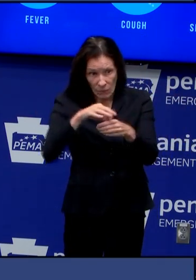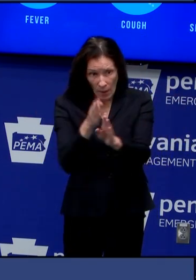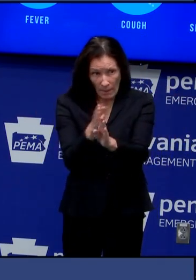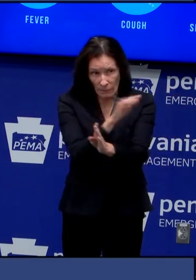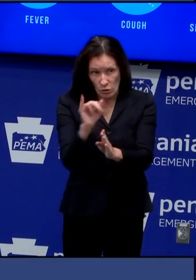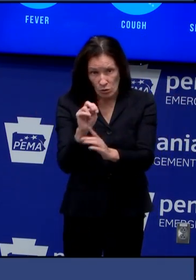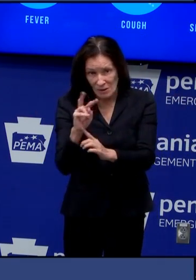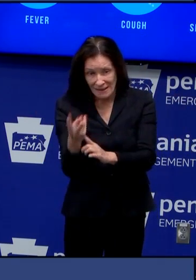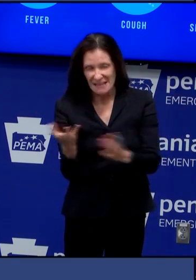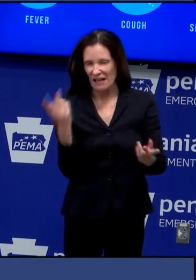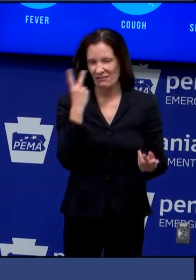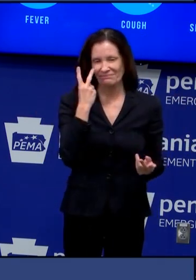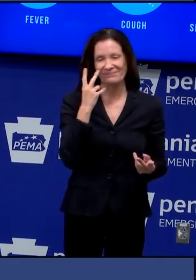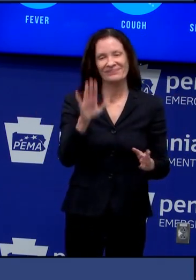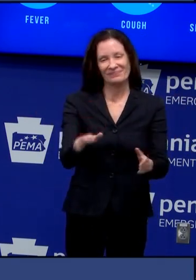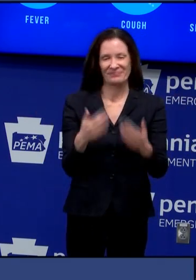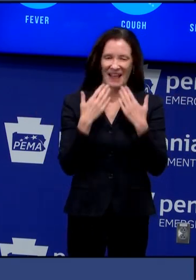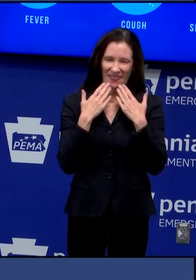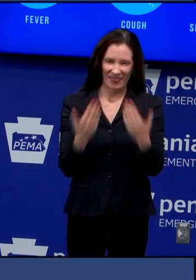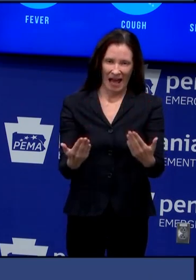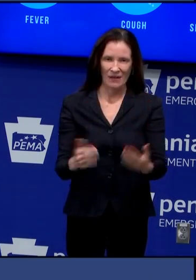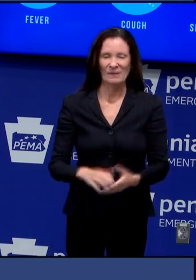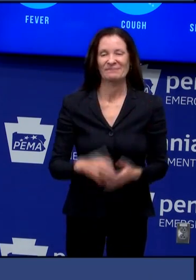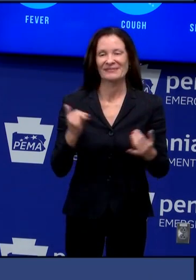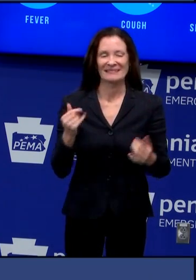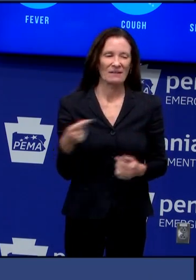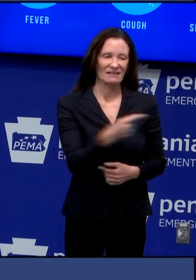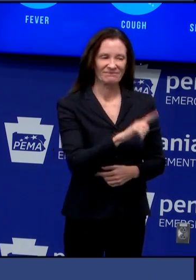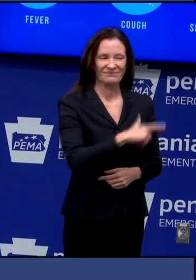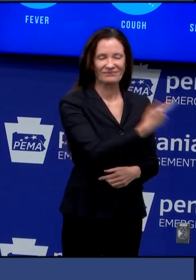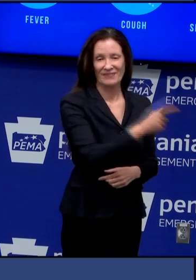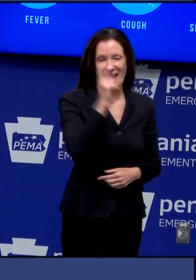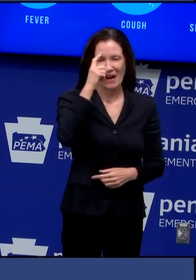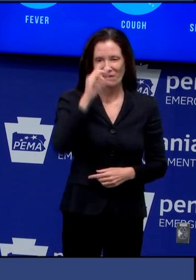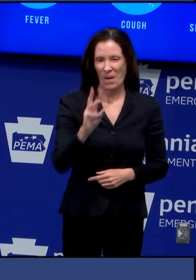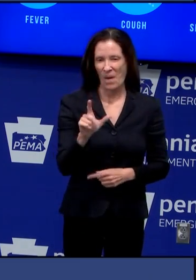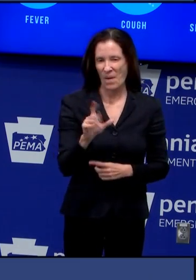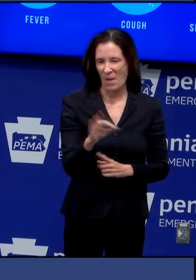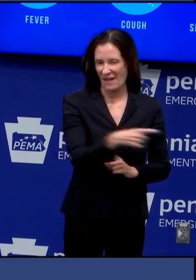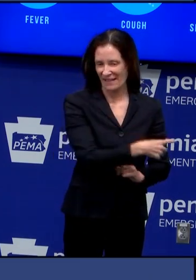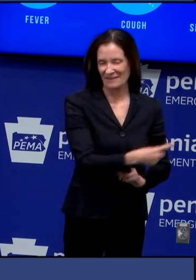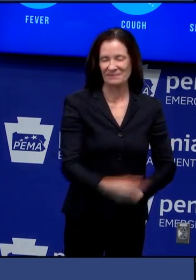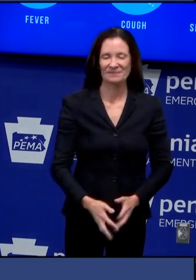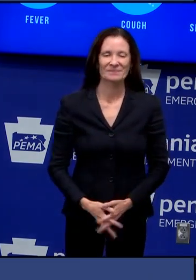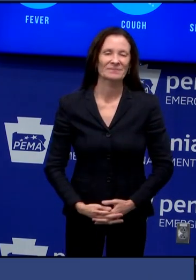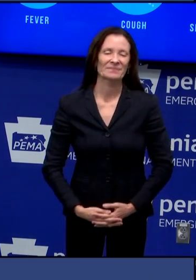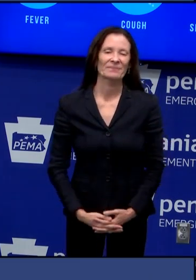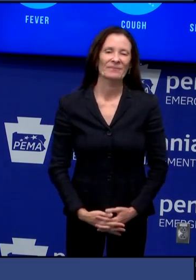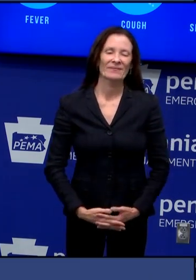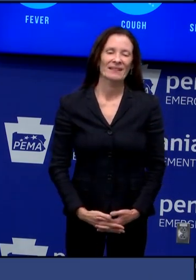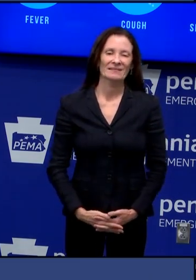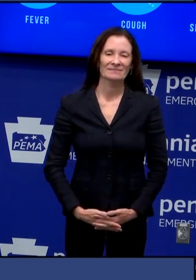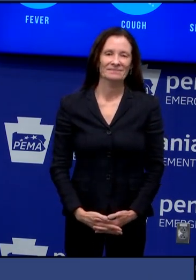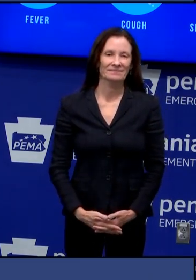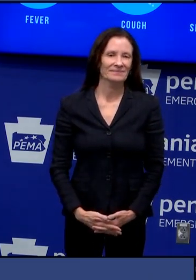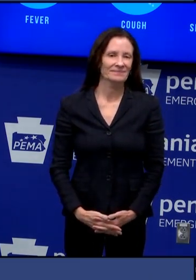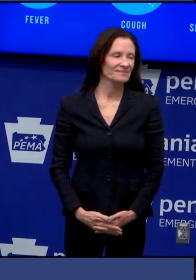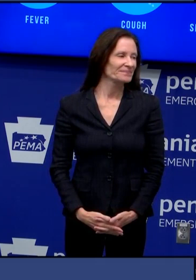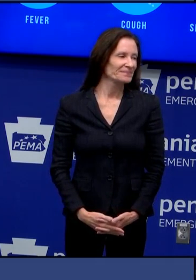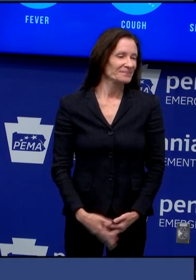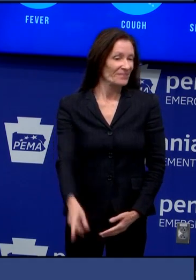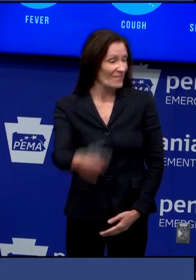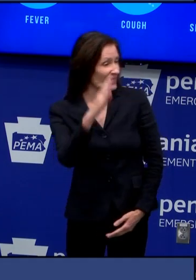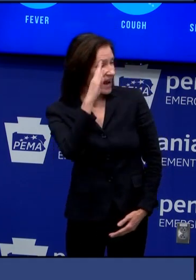now i have a few questions for the governor hello governor hello